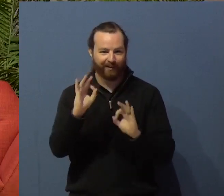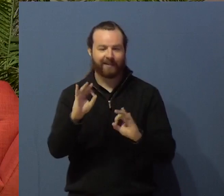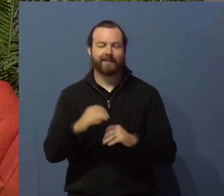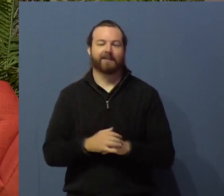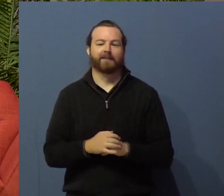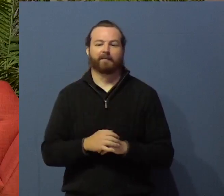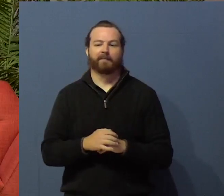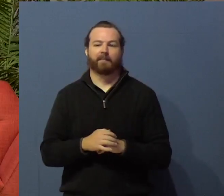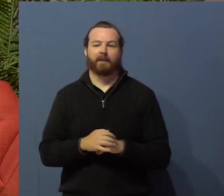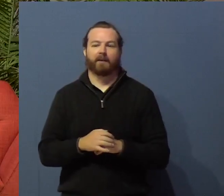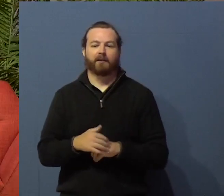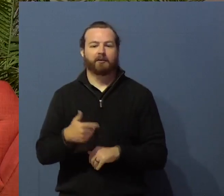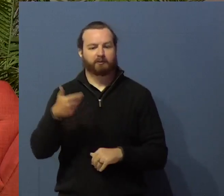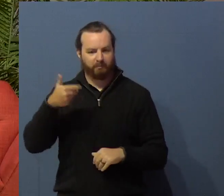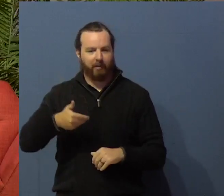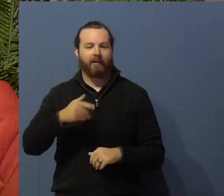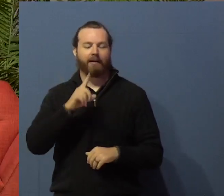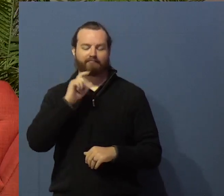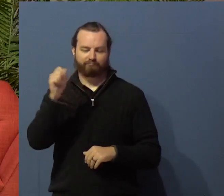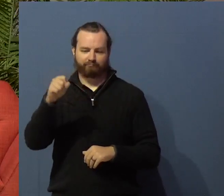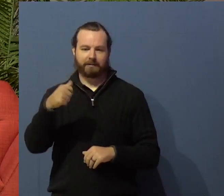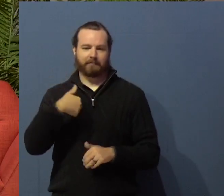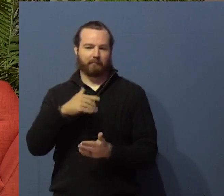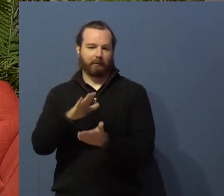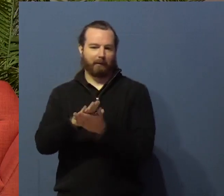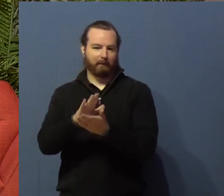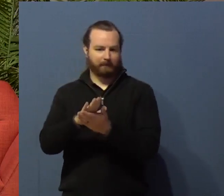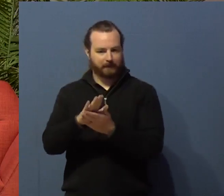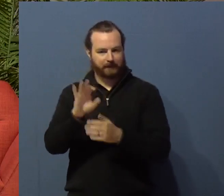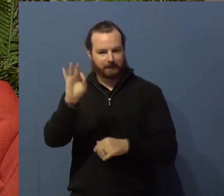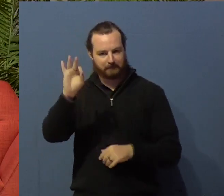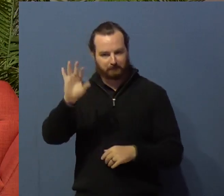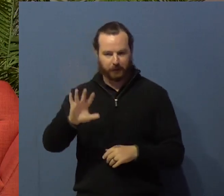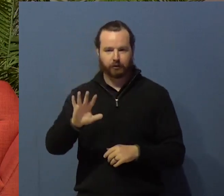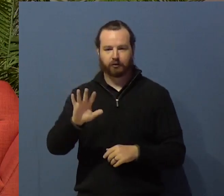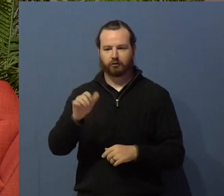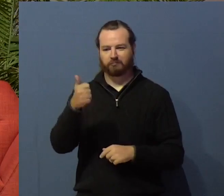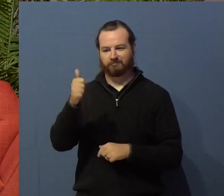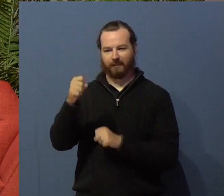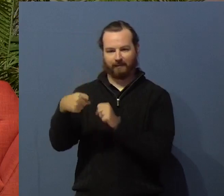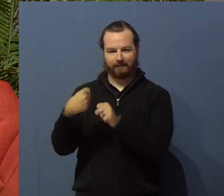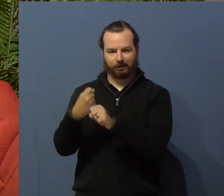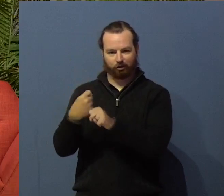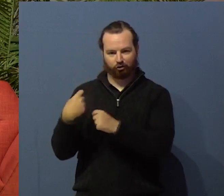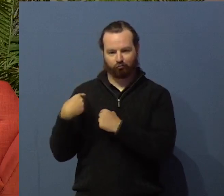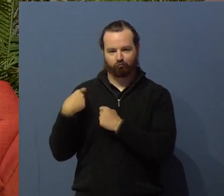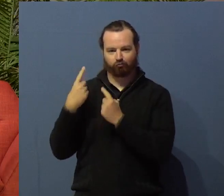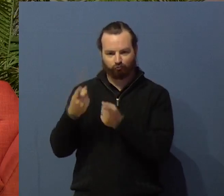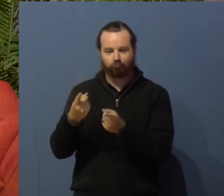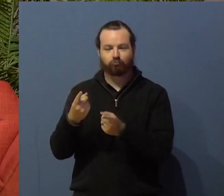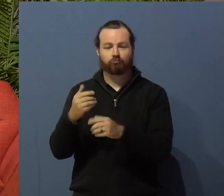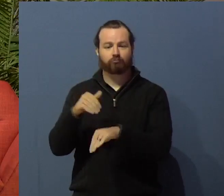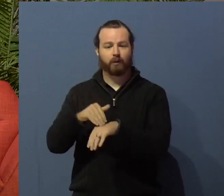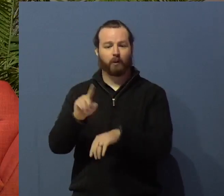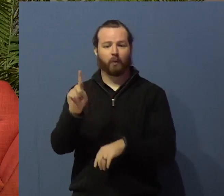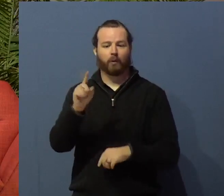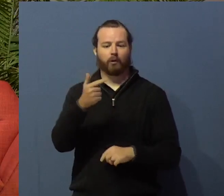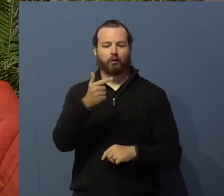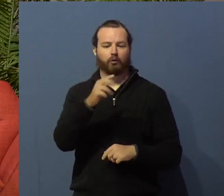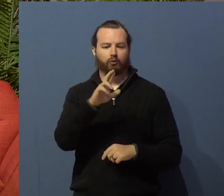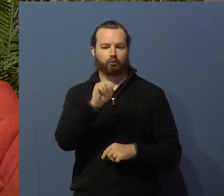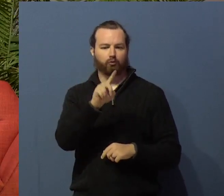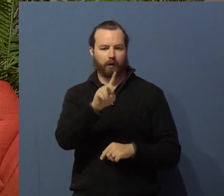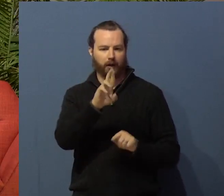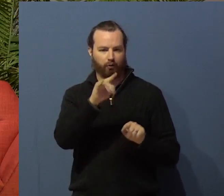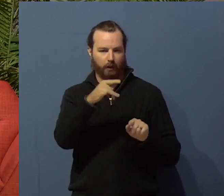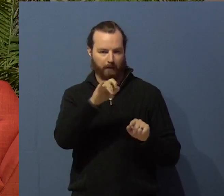Yes, I am a campus pastor. I have worked for 10 years as a campus pastor at Grand Rapids Community College, and this